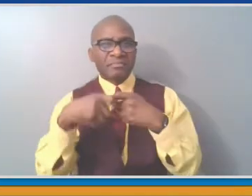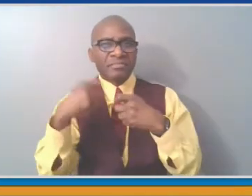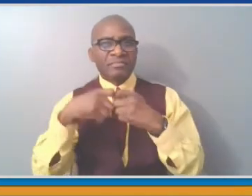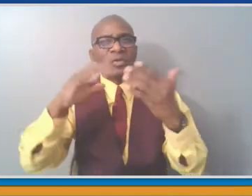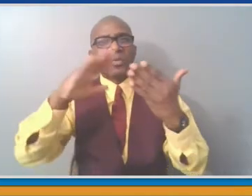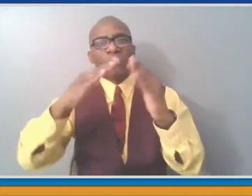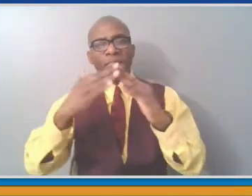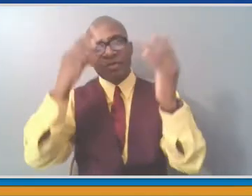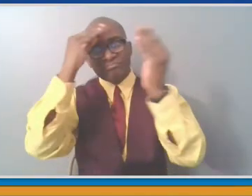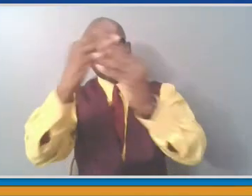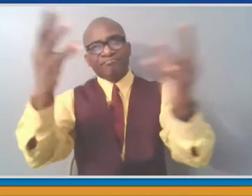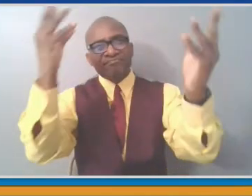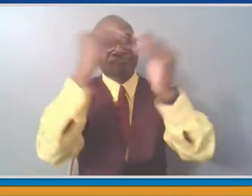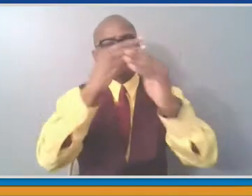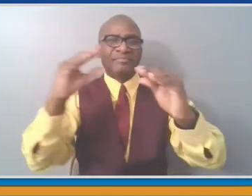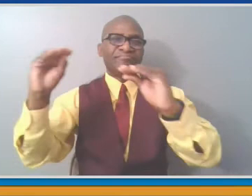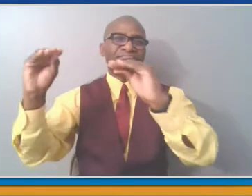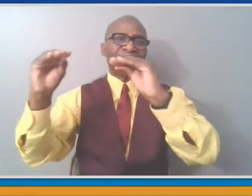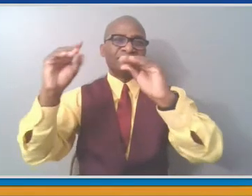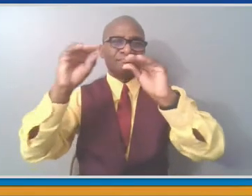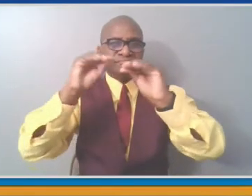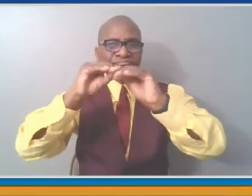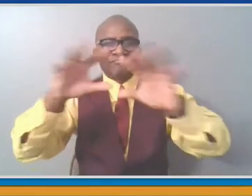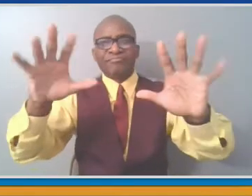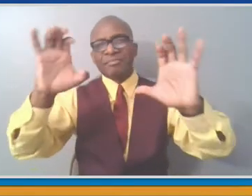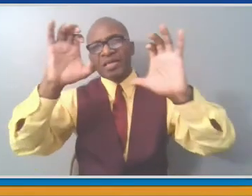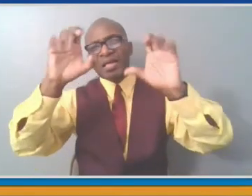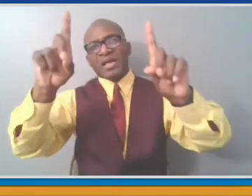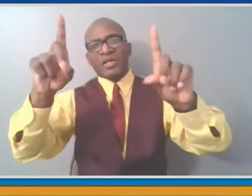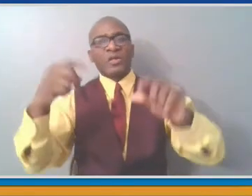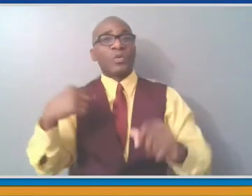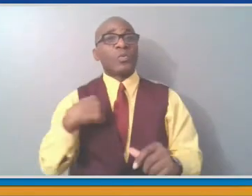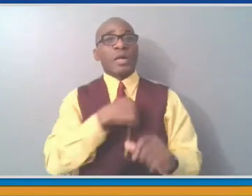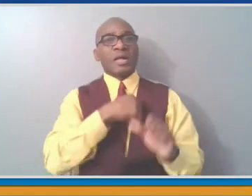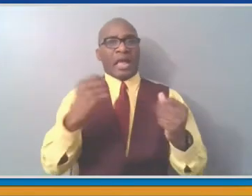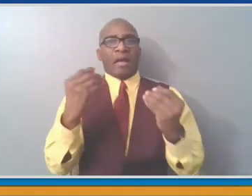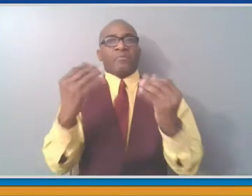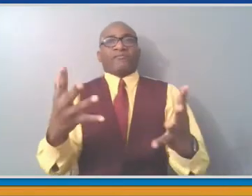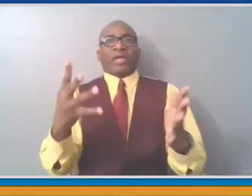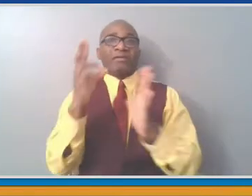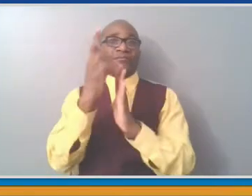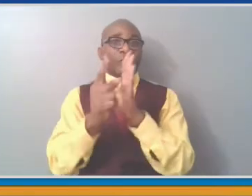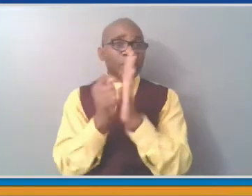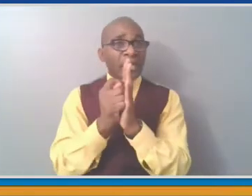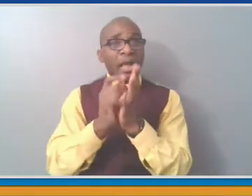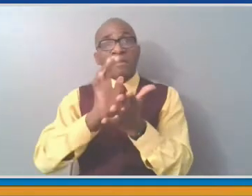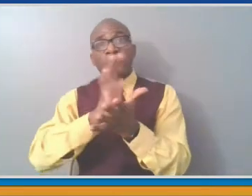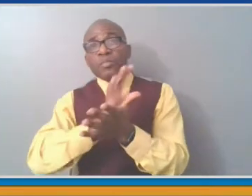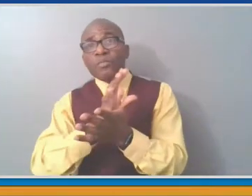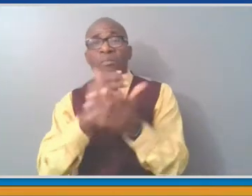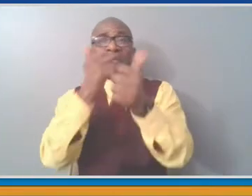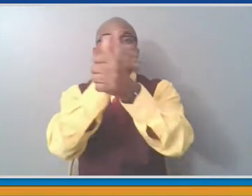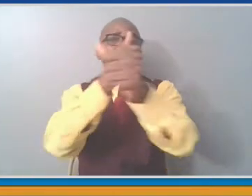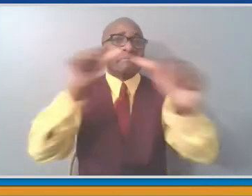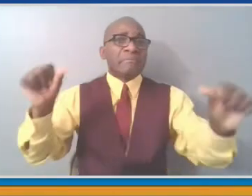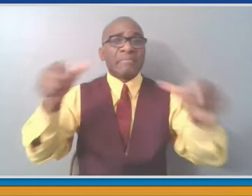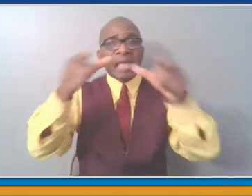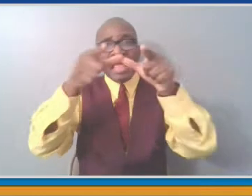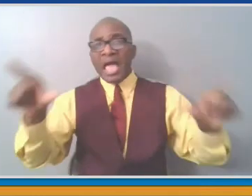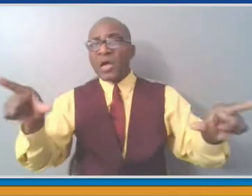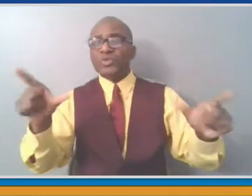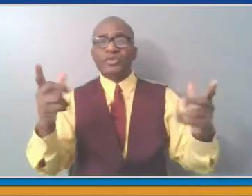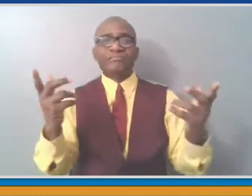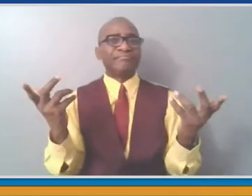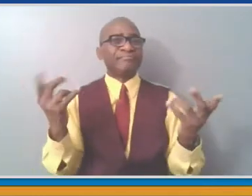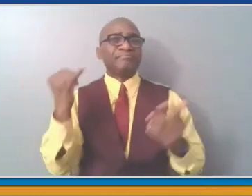provide videos in any language where we feel there's a concentration of those who speak another language and we'll do it in that language to try to reach